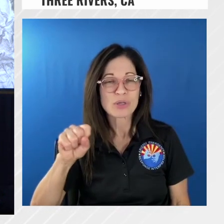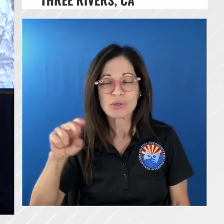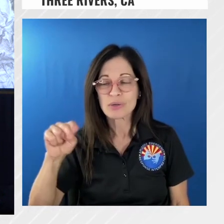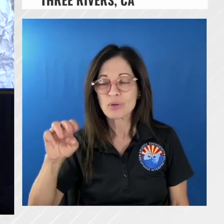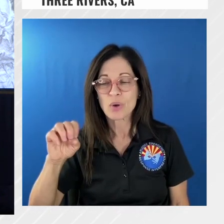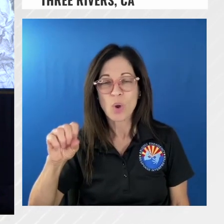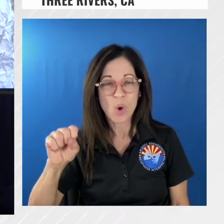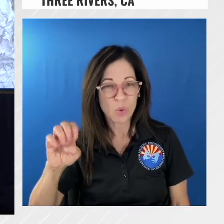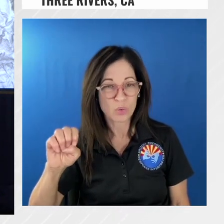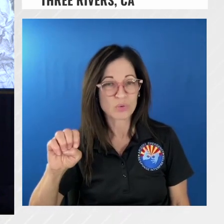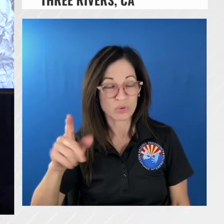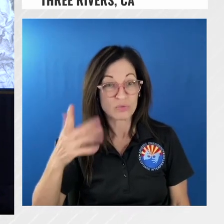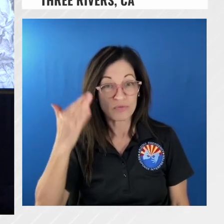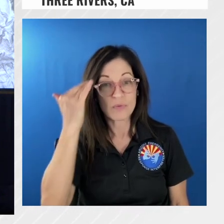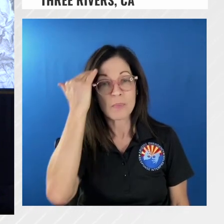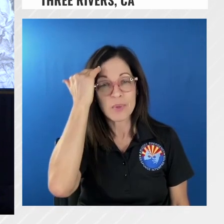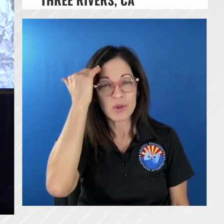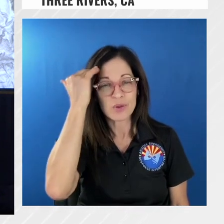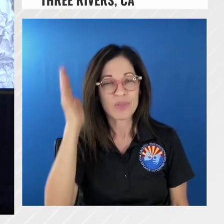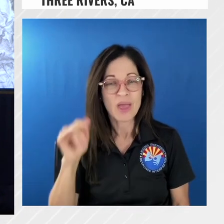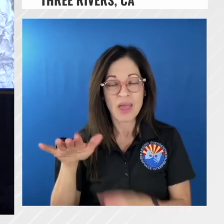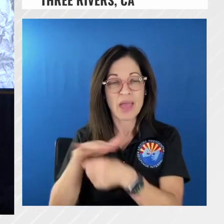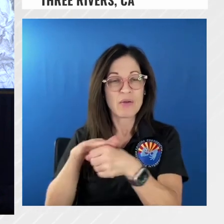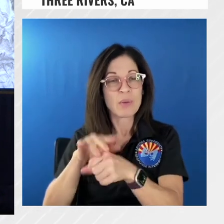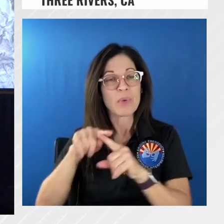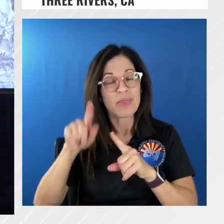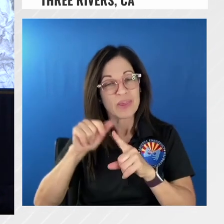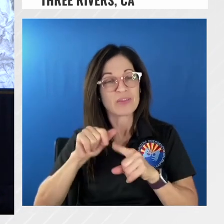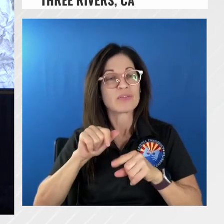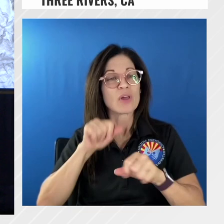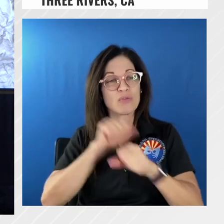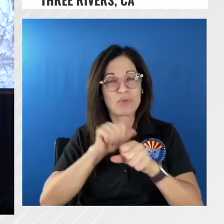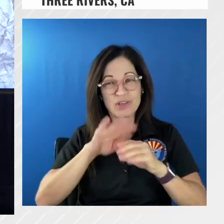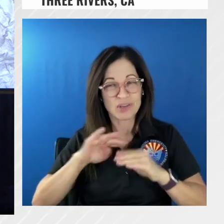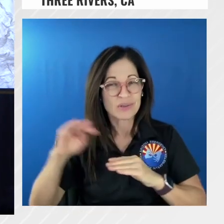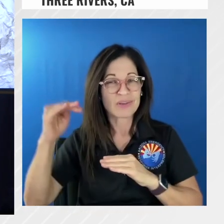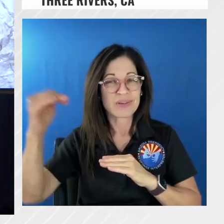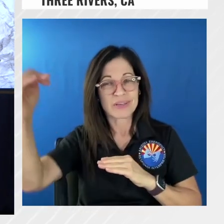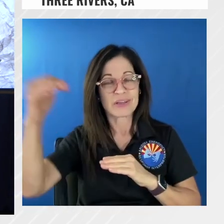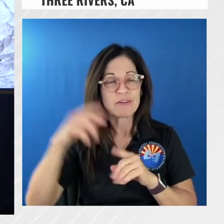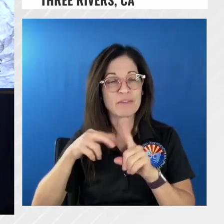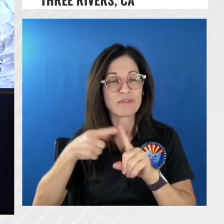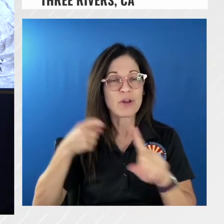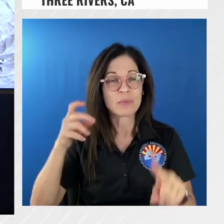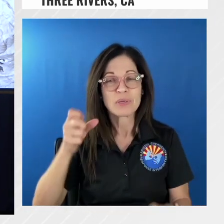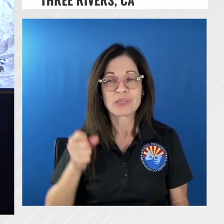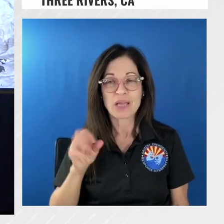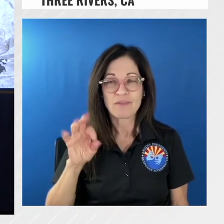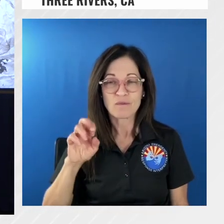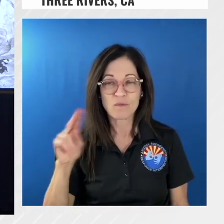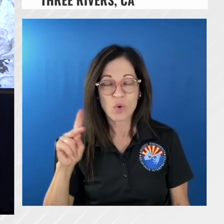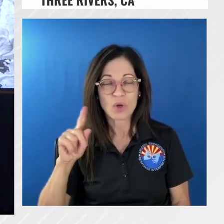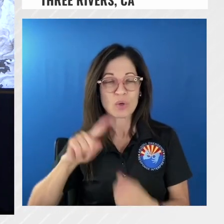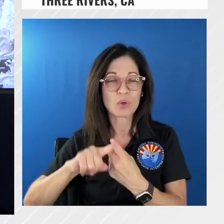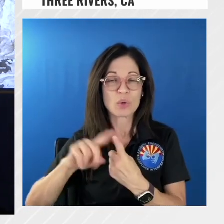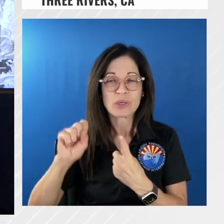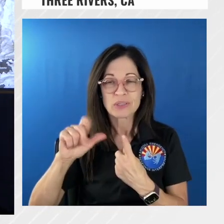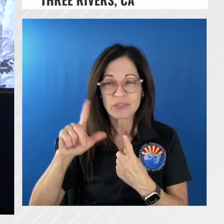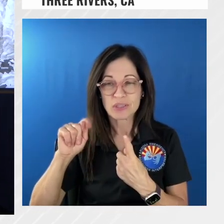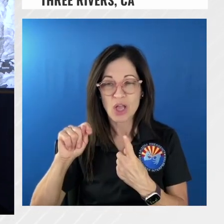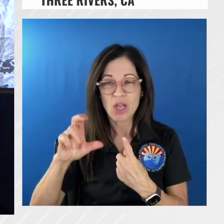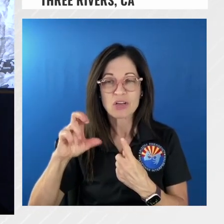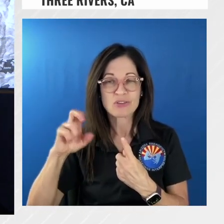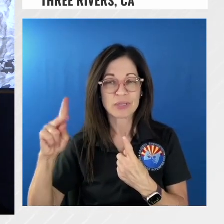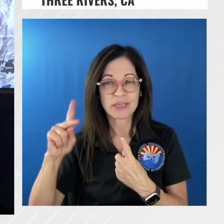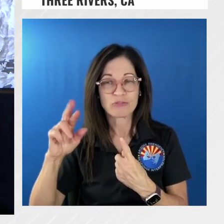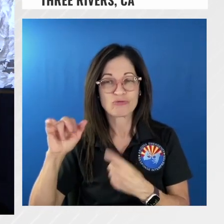we're looking at this ridge line that comes up here out of south fork comes up to the top to salt creek ridge this is where the